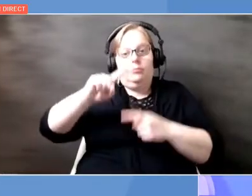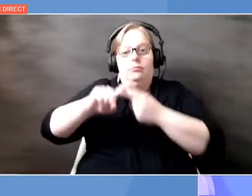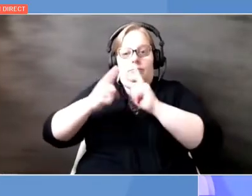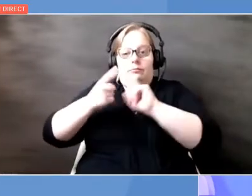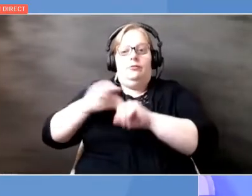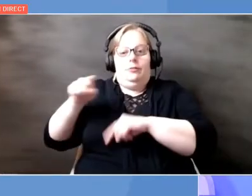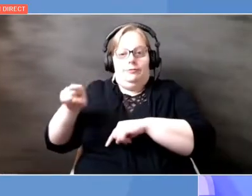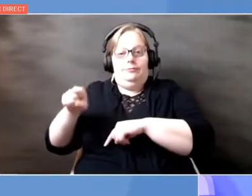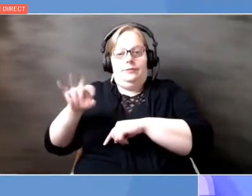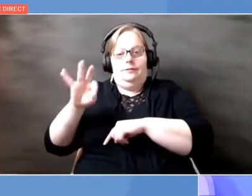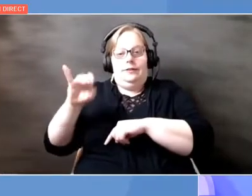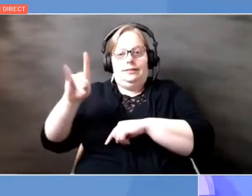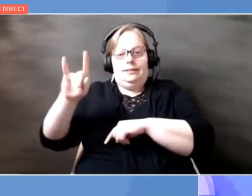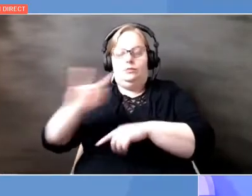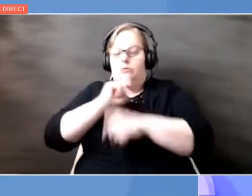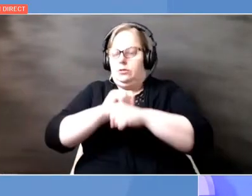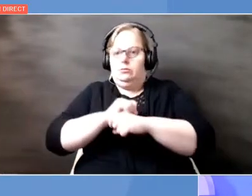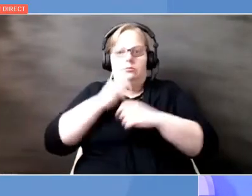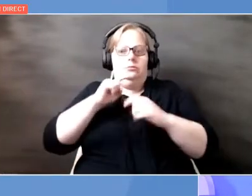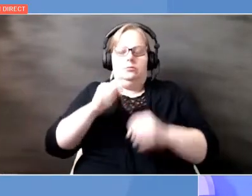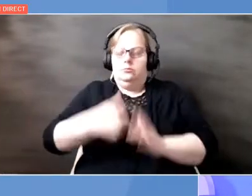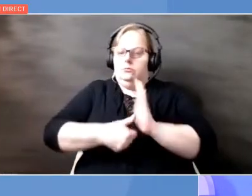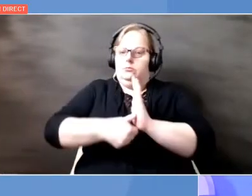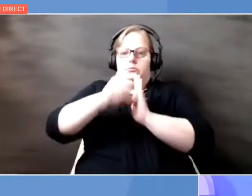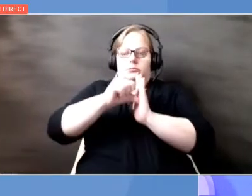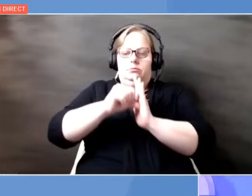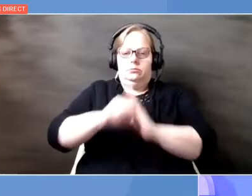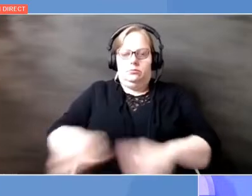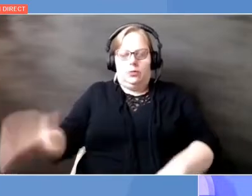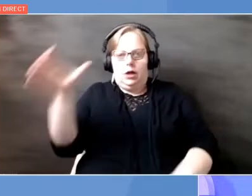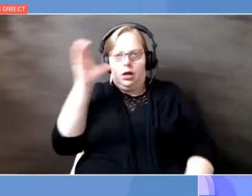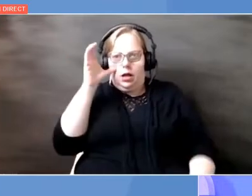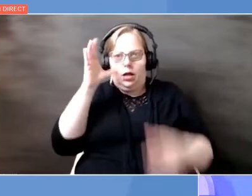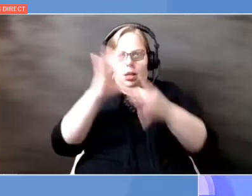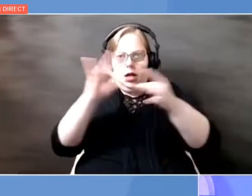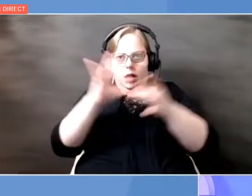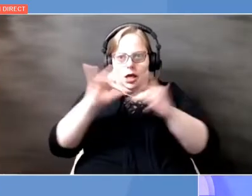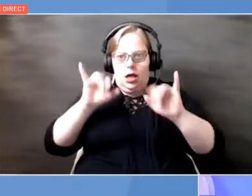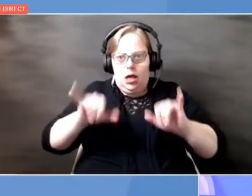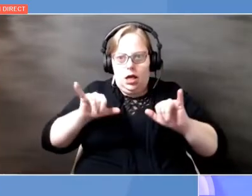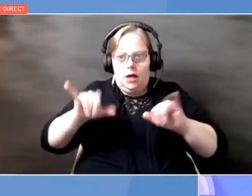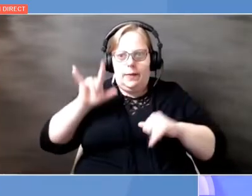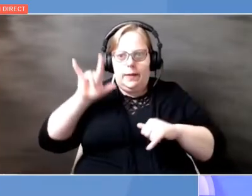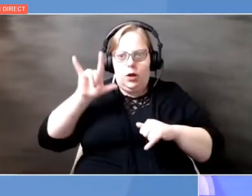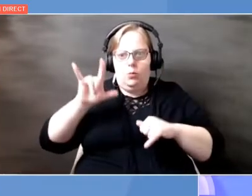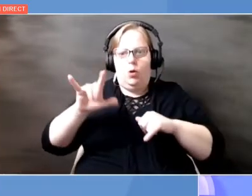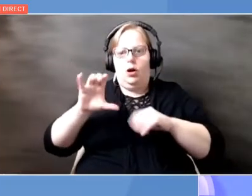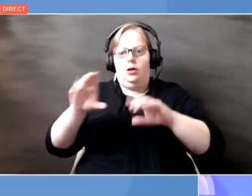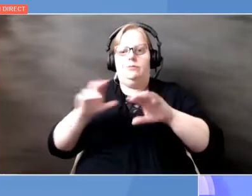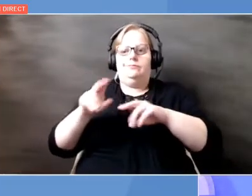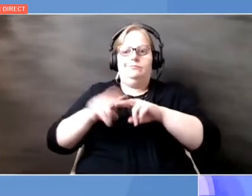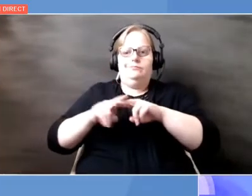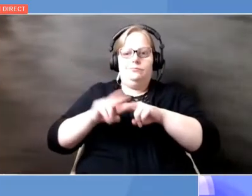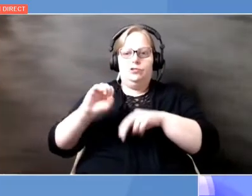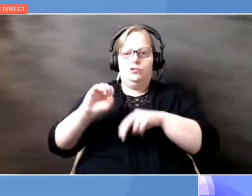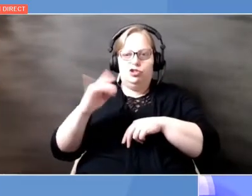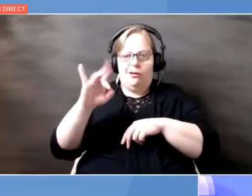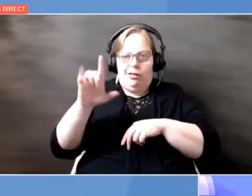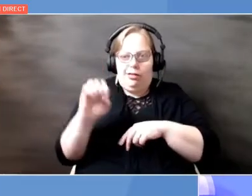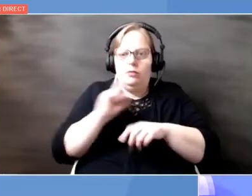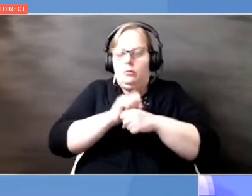I was also impressed when I heard the messages in the airport in the shuttle. So I found that quite, quite impressive.